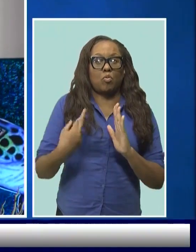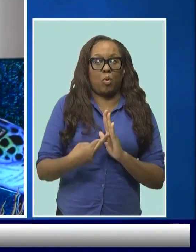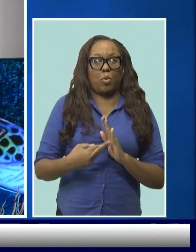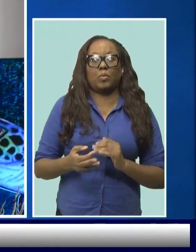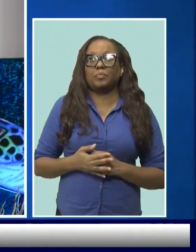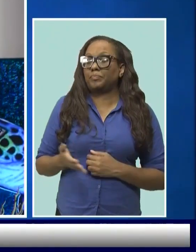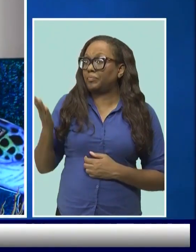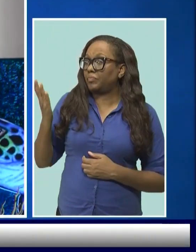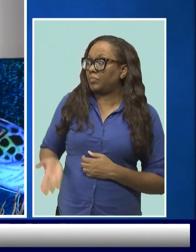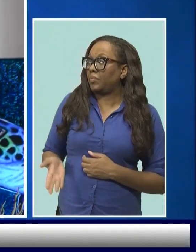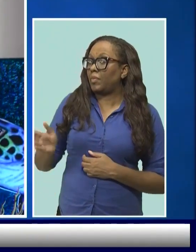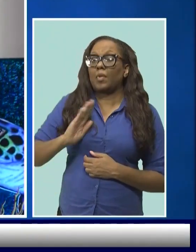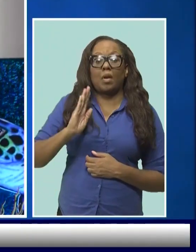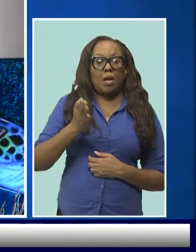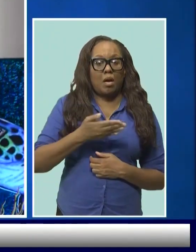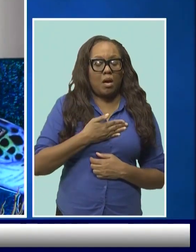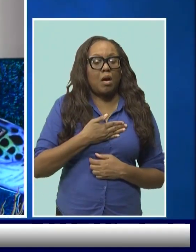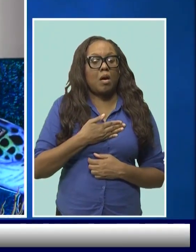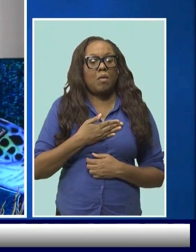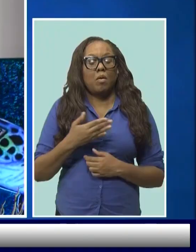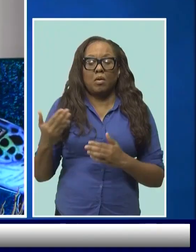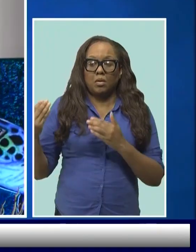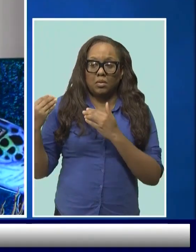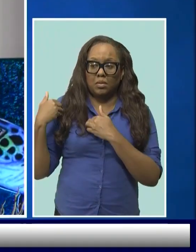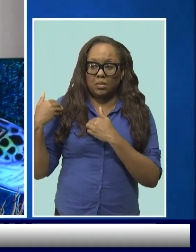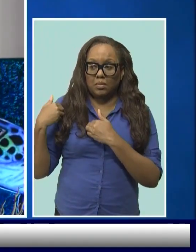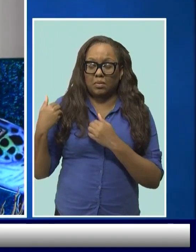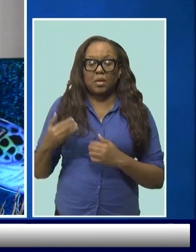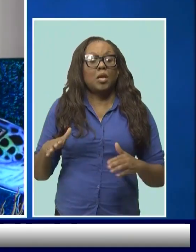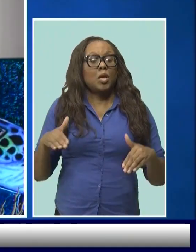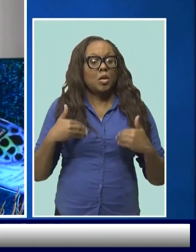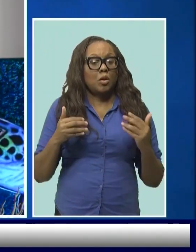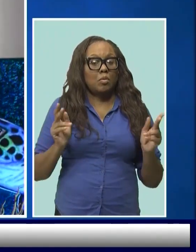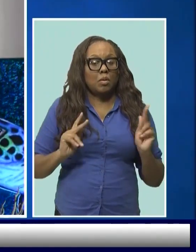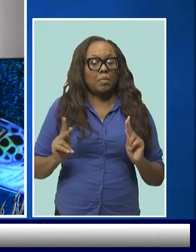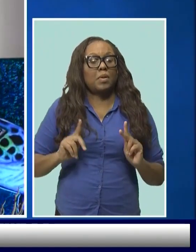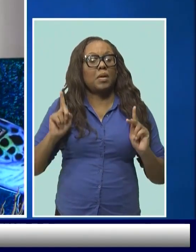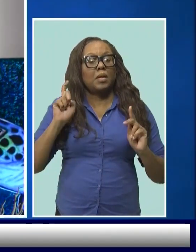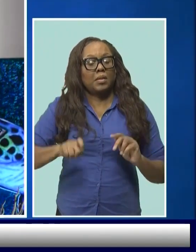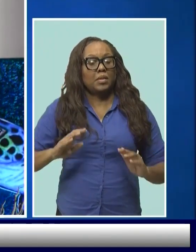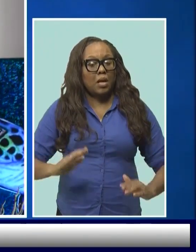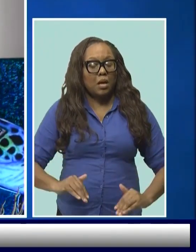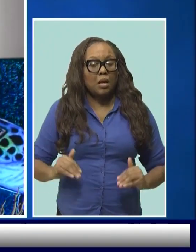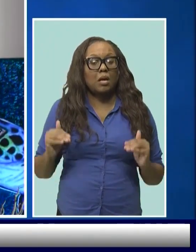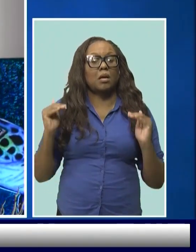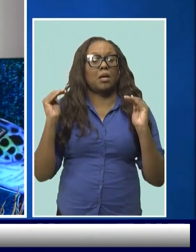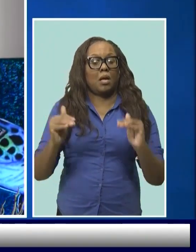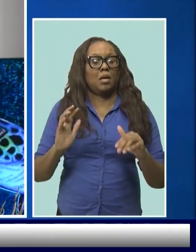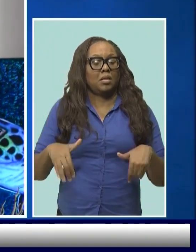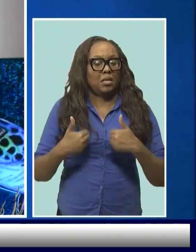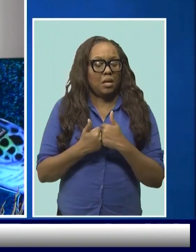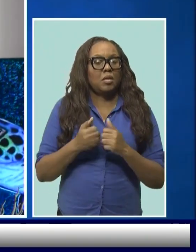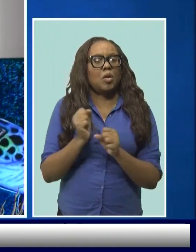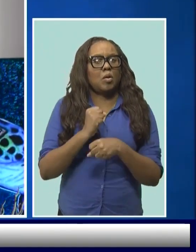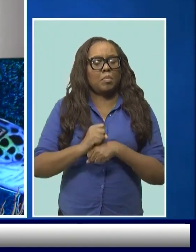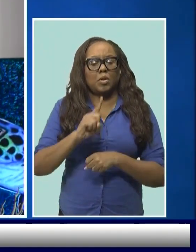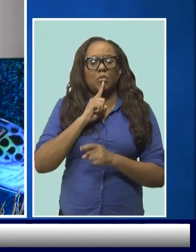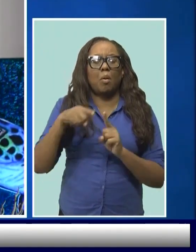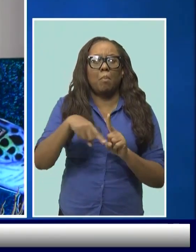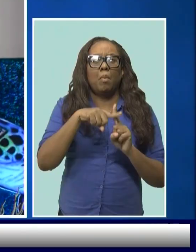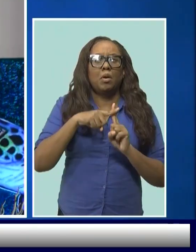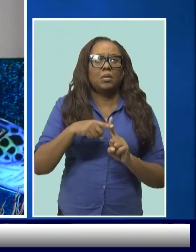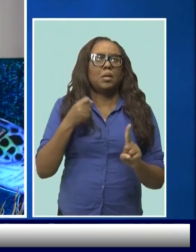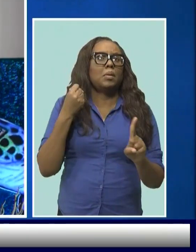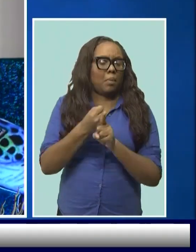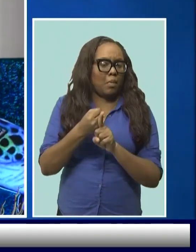as youth of today to rise above the challenges and make a positive impact on the world.